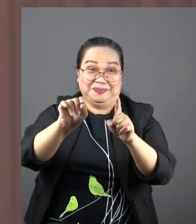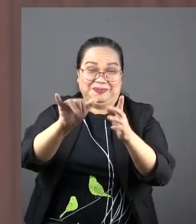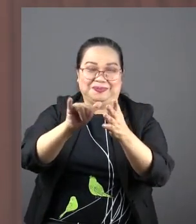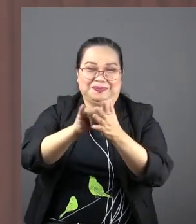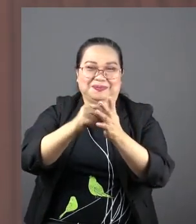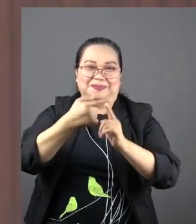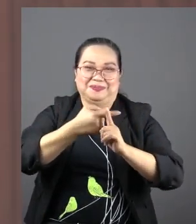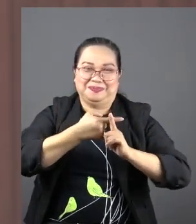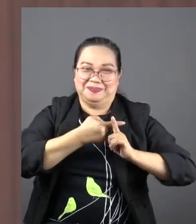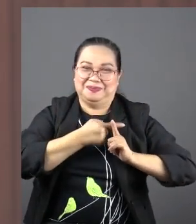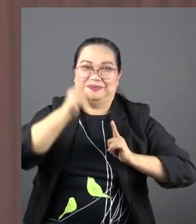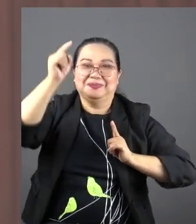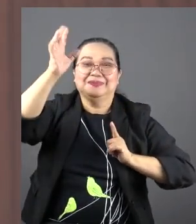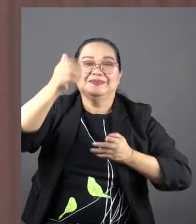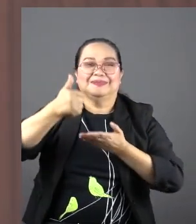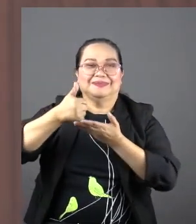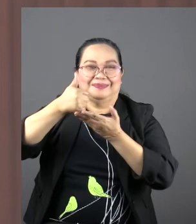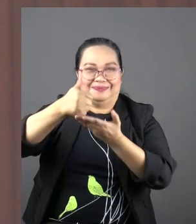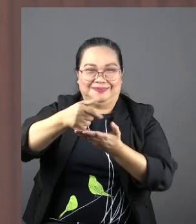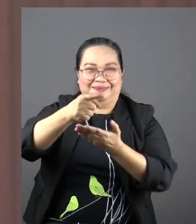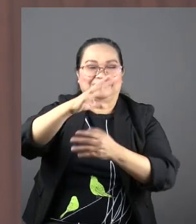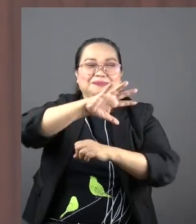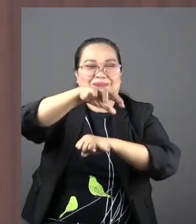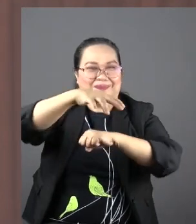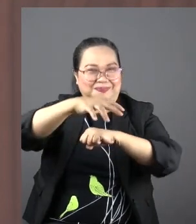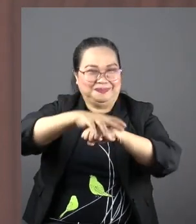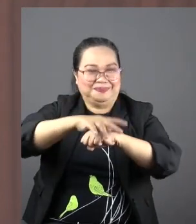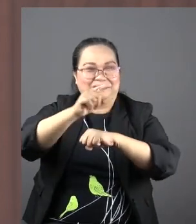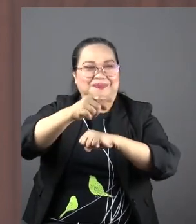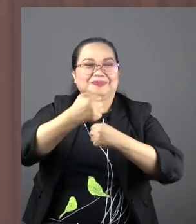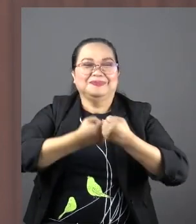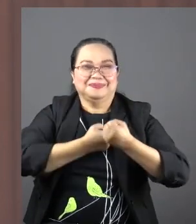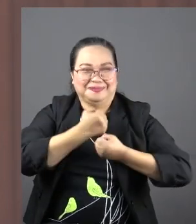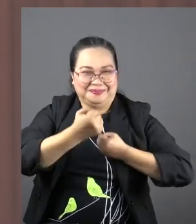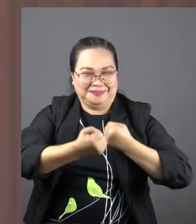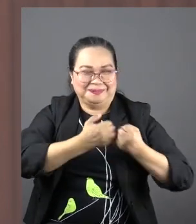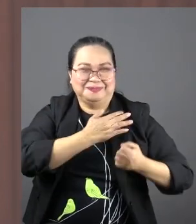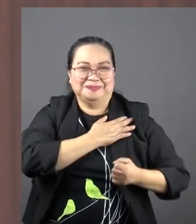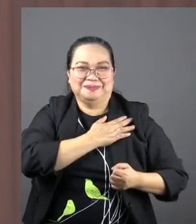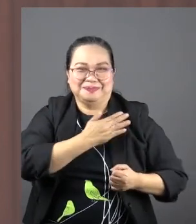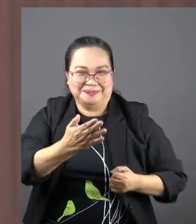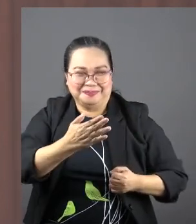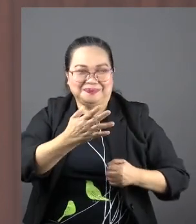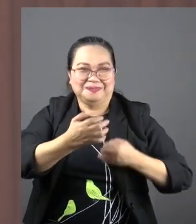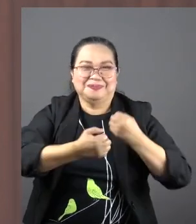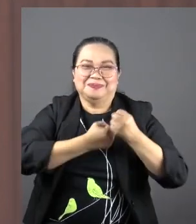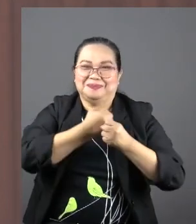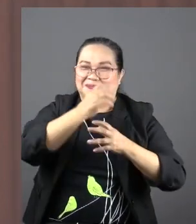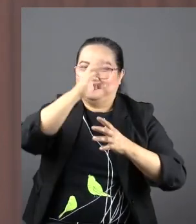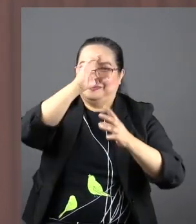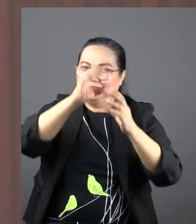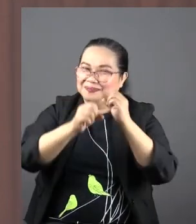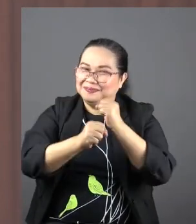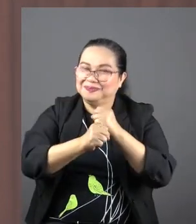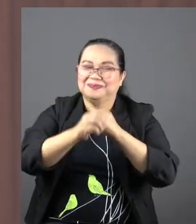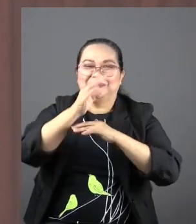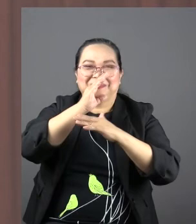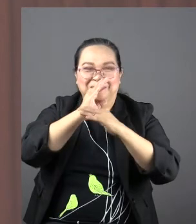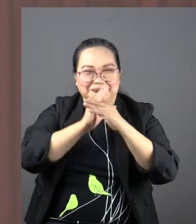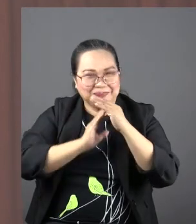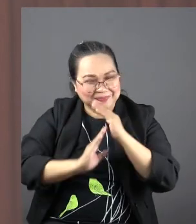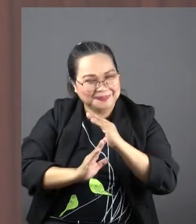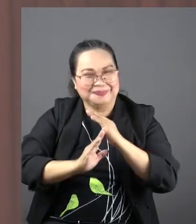God will help you, empower you to have the sacrificial commitment, the trust, and the humility